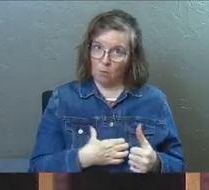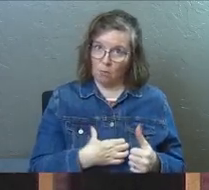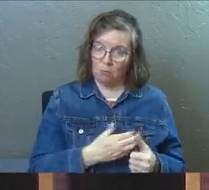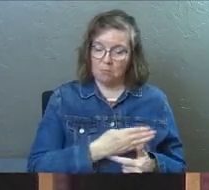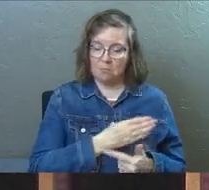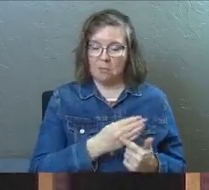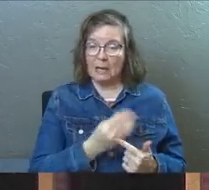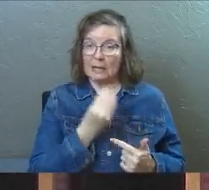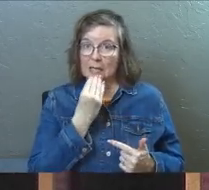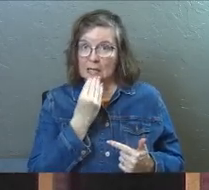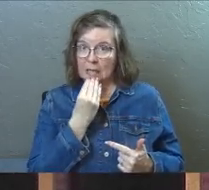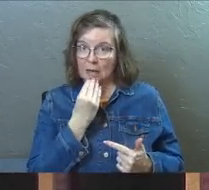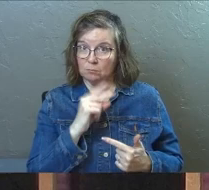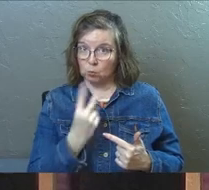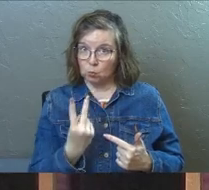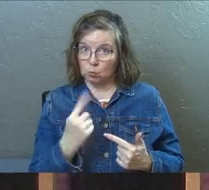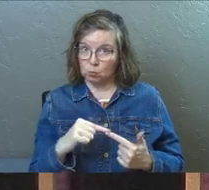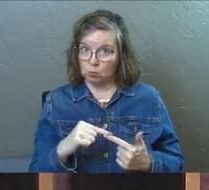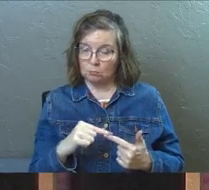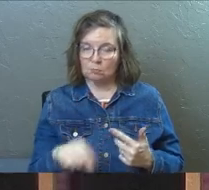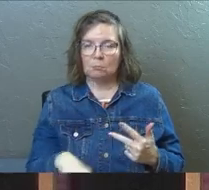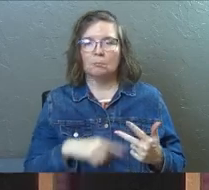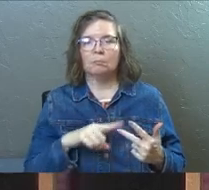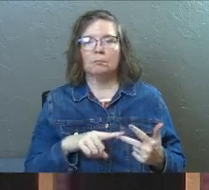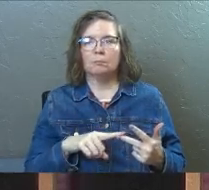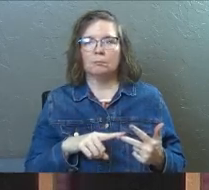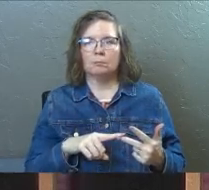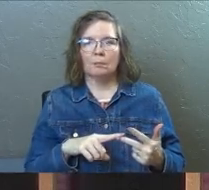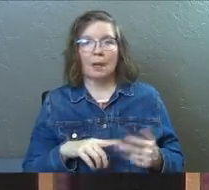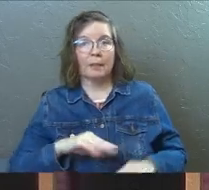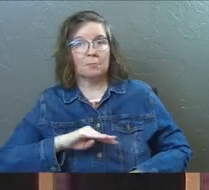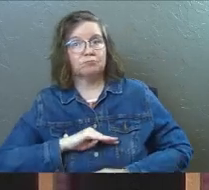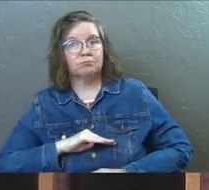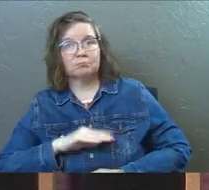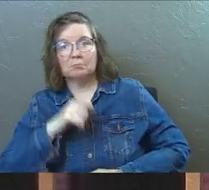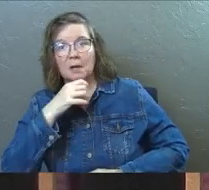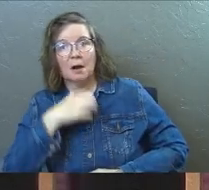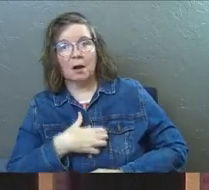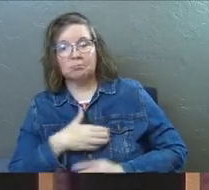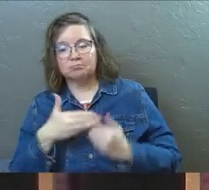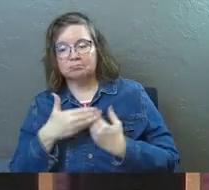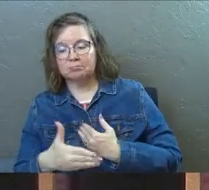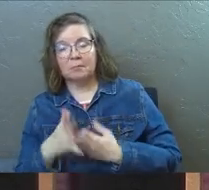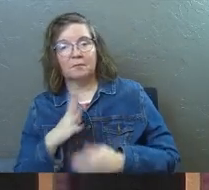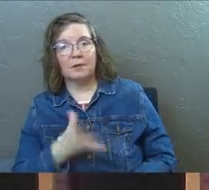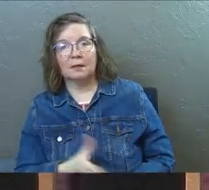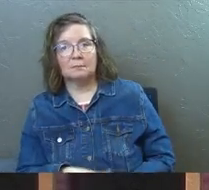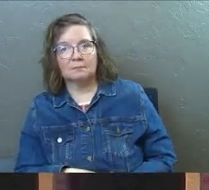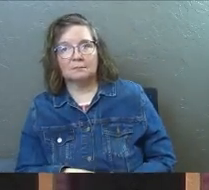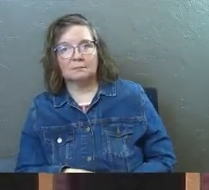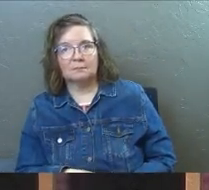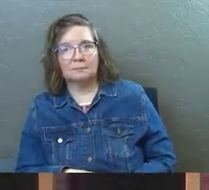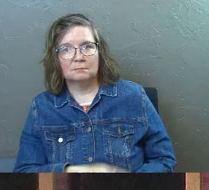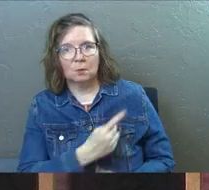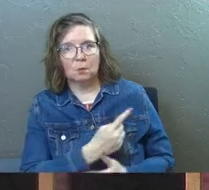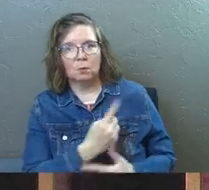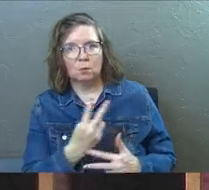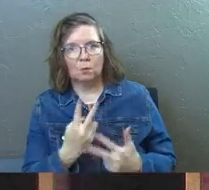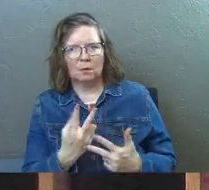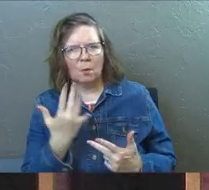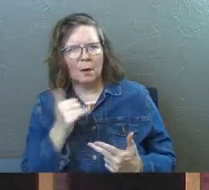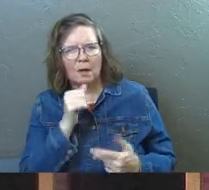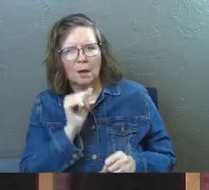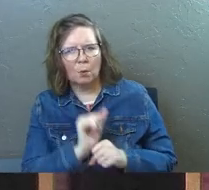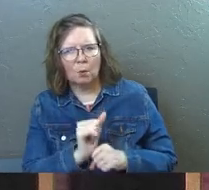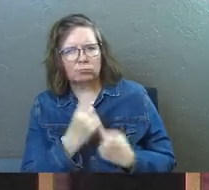then I eat some food, step two, and then I'm no longer hungry and I'm satisfied and everything's fine? Why doesn't it work